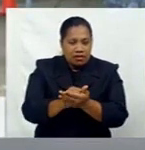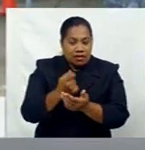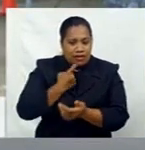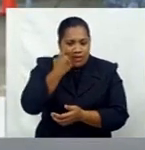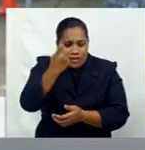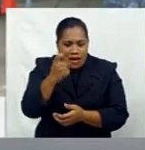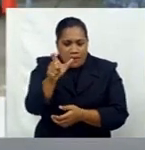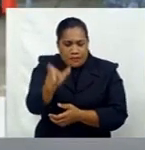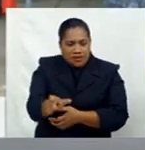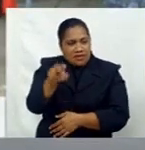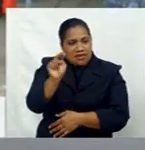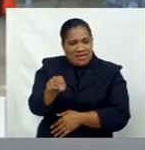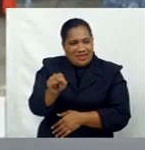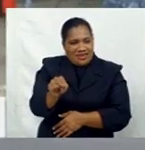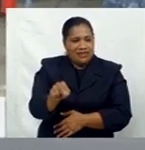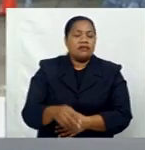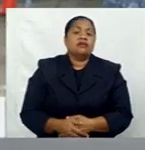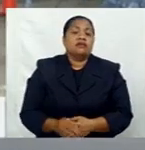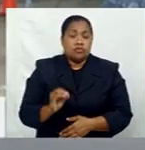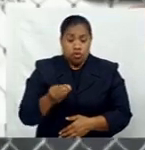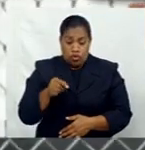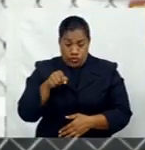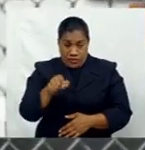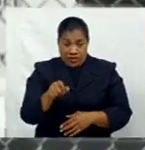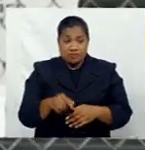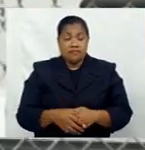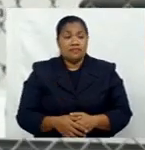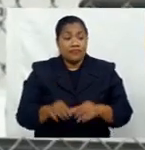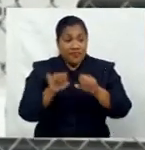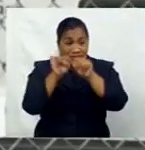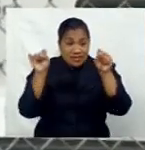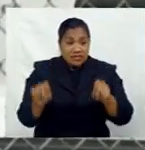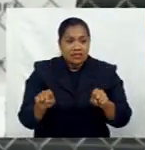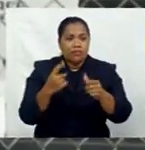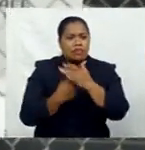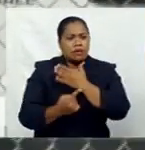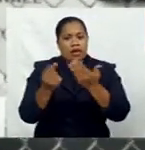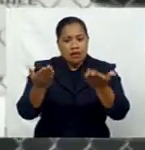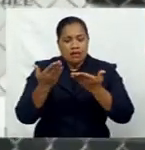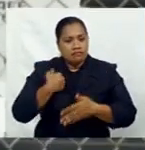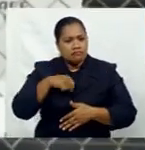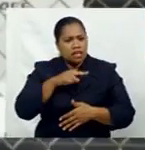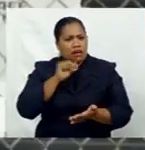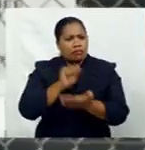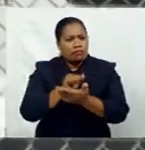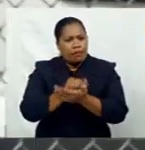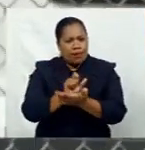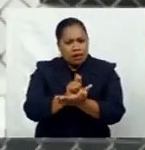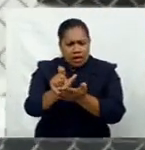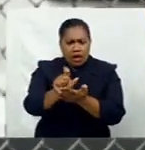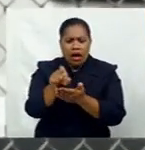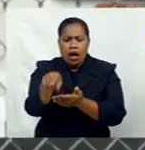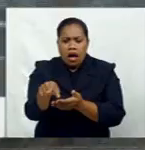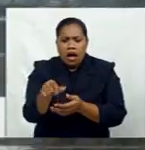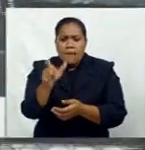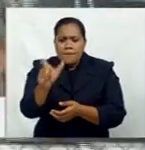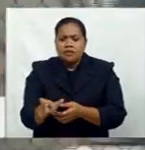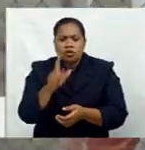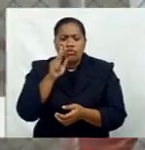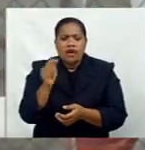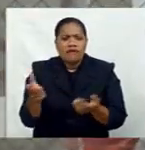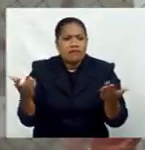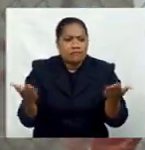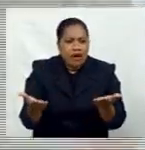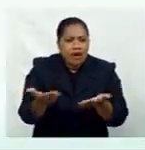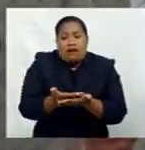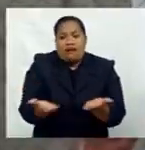person needs. With that scoring system, it gives us clear direction on where that person needs to be looked at. The